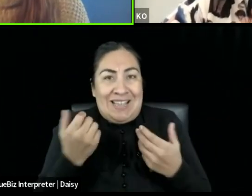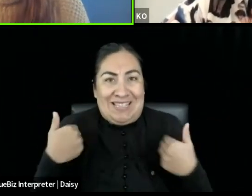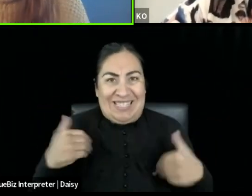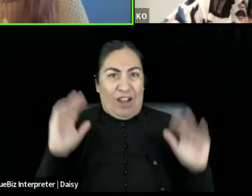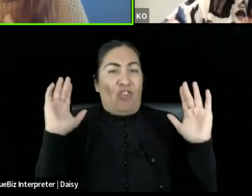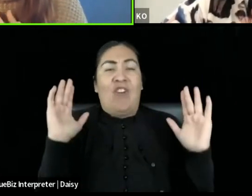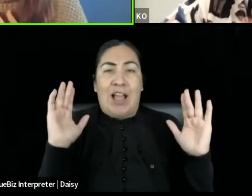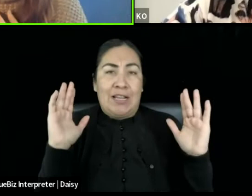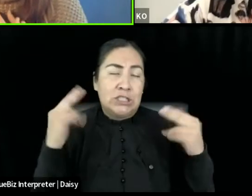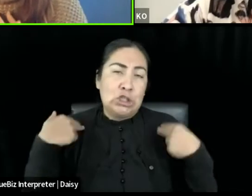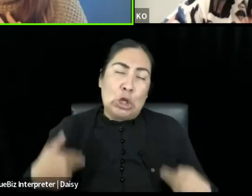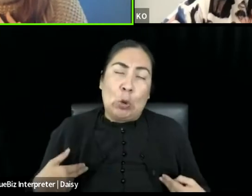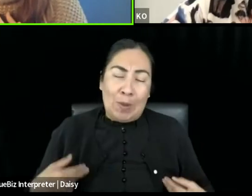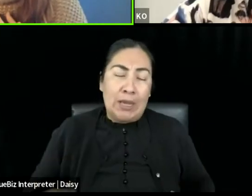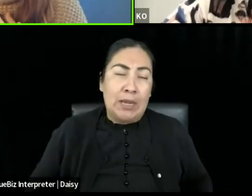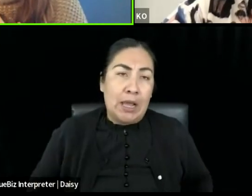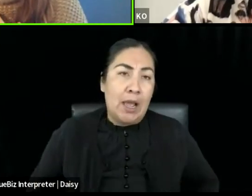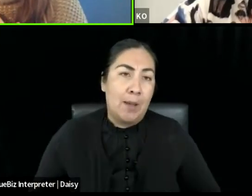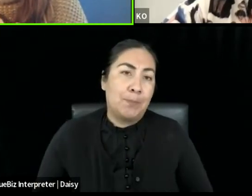And, um,